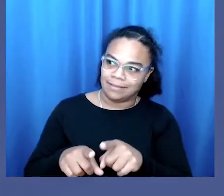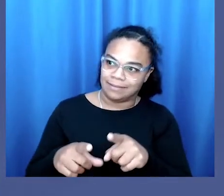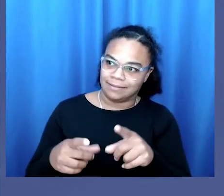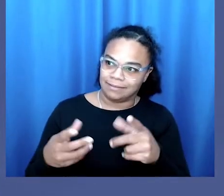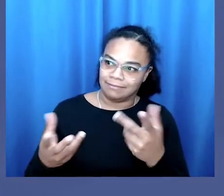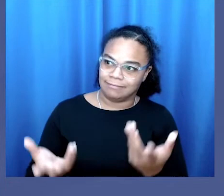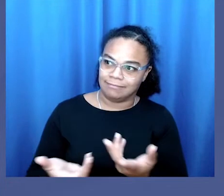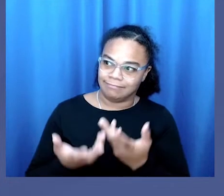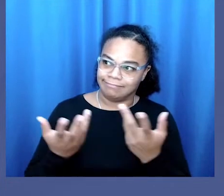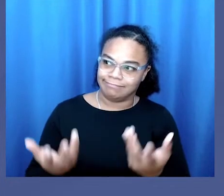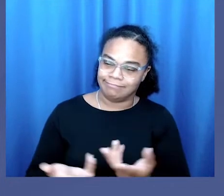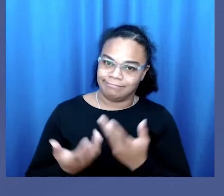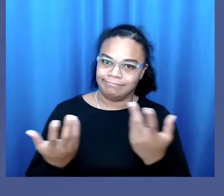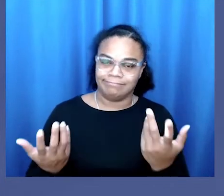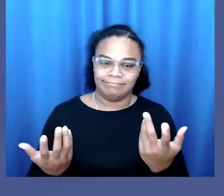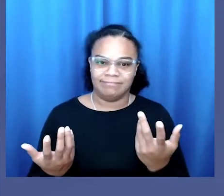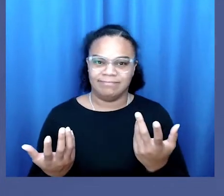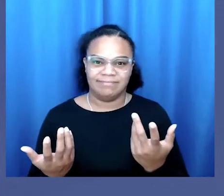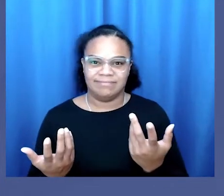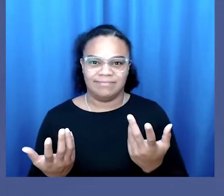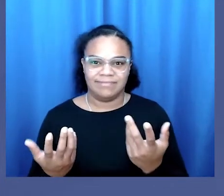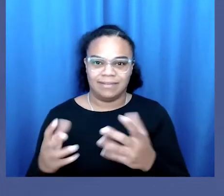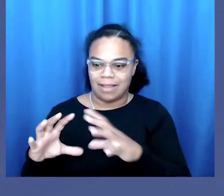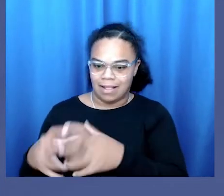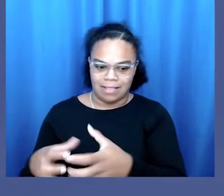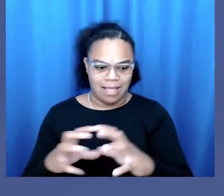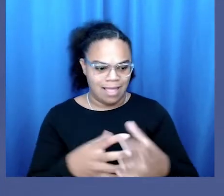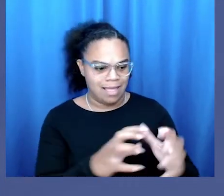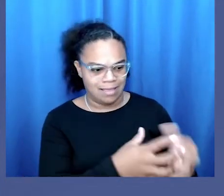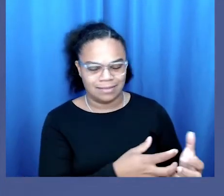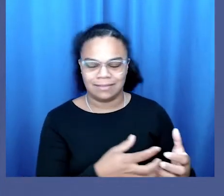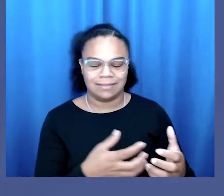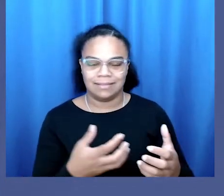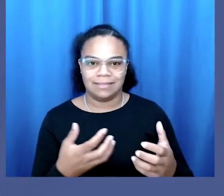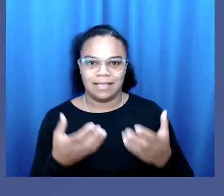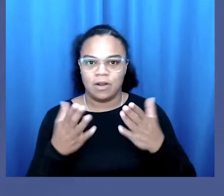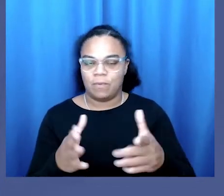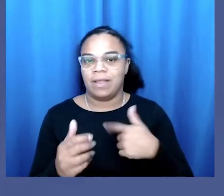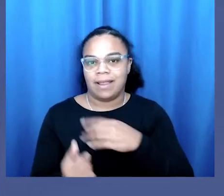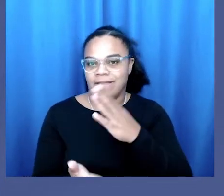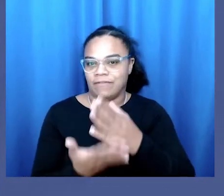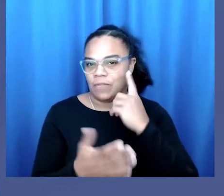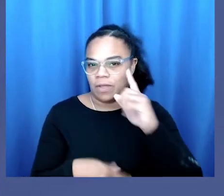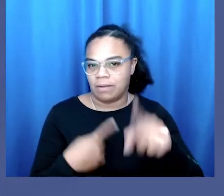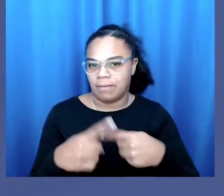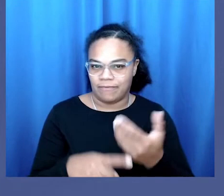just the label of women as like this sort of hegemonic class in a way that I hadn't thought of before.